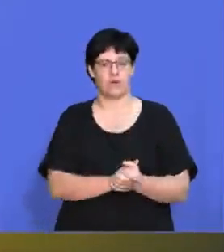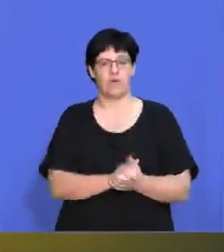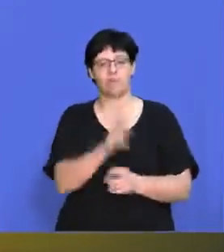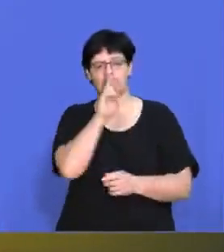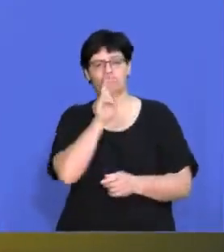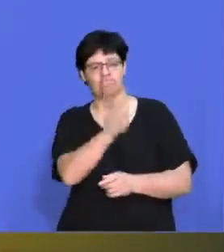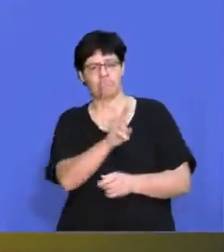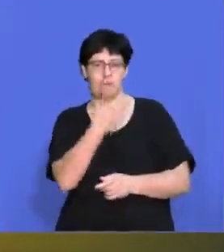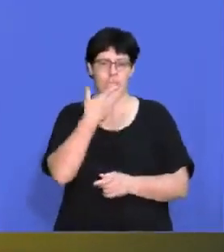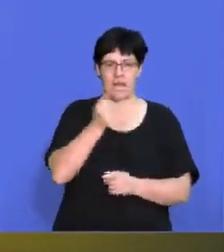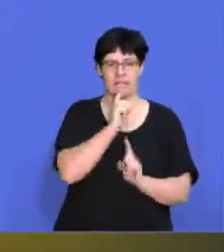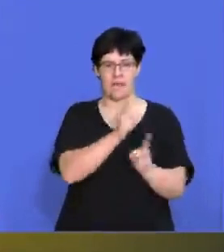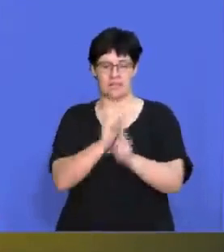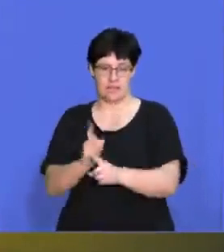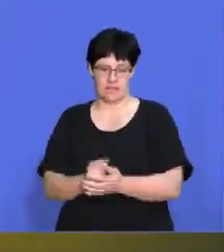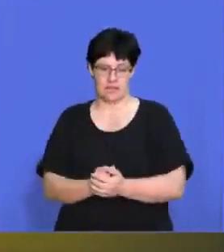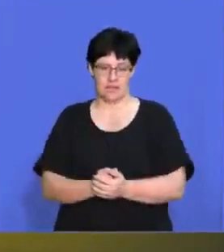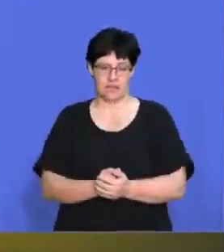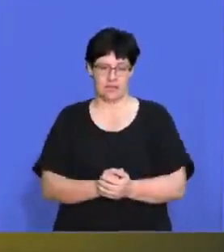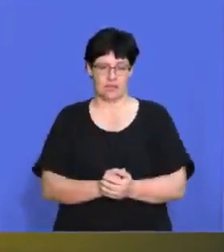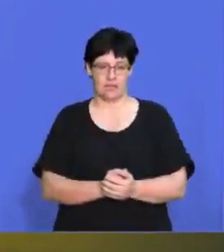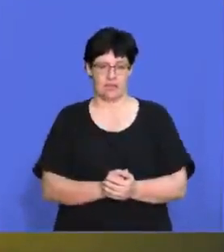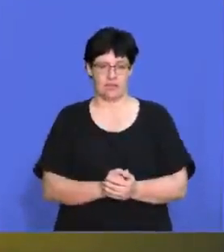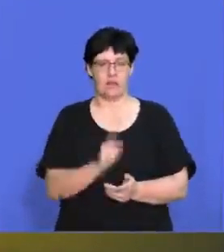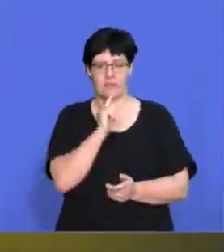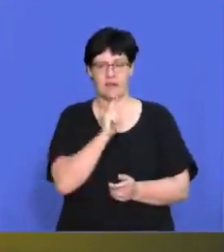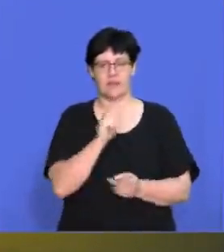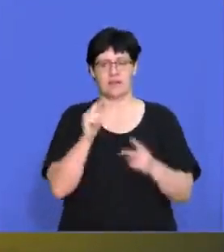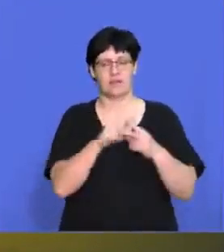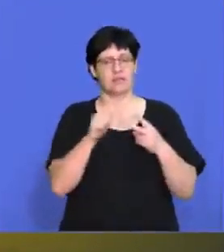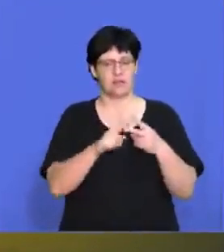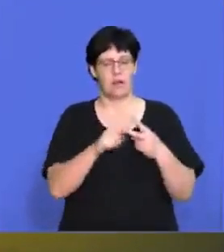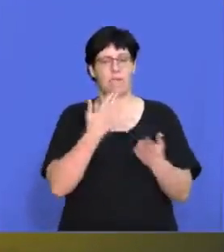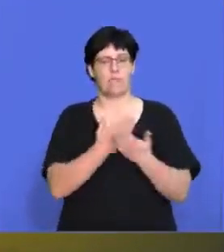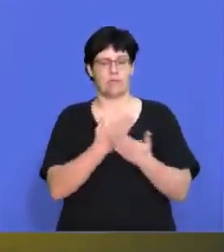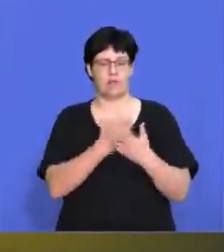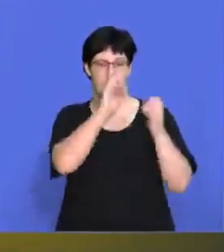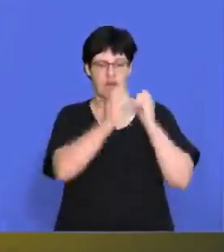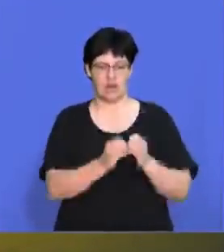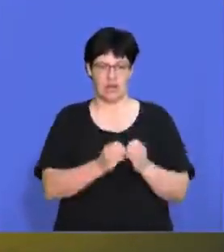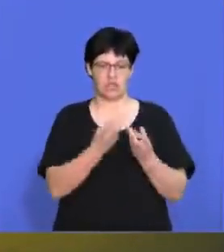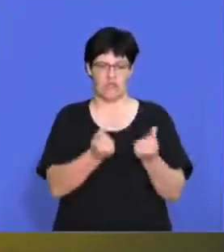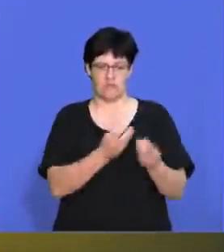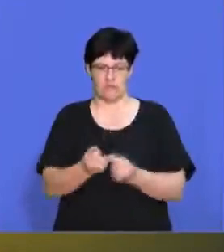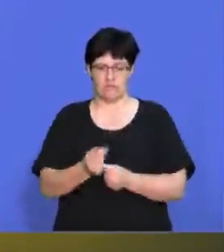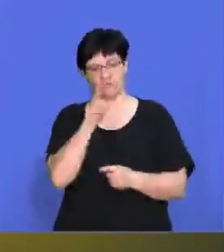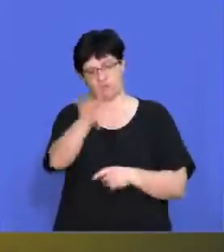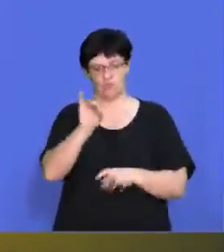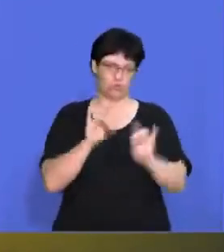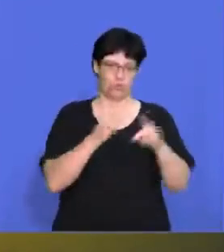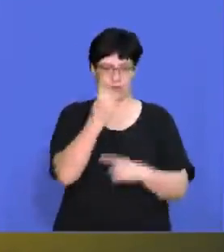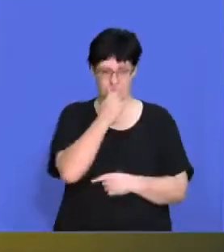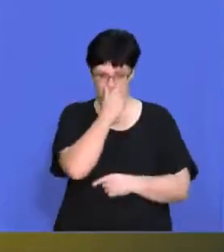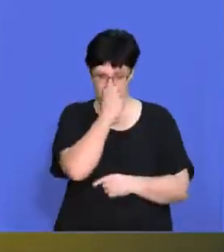you you look for the best possible answer when there were two possible correct solutions.